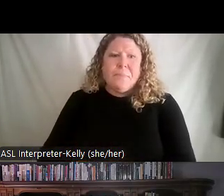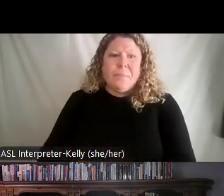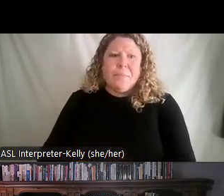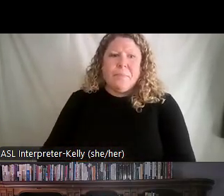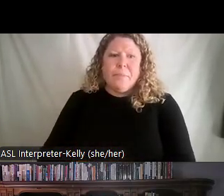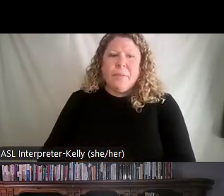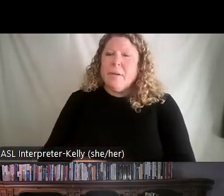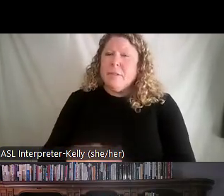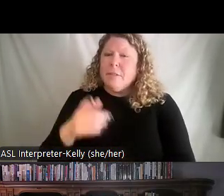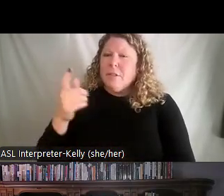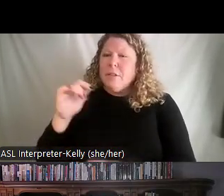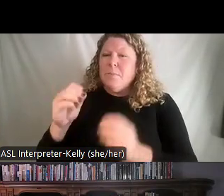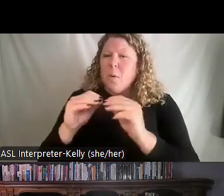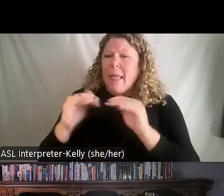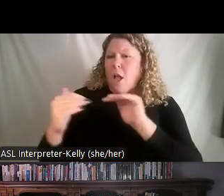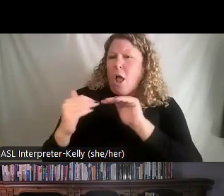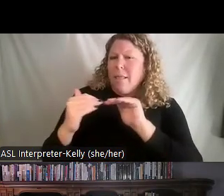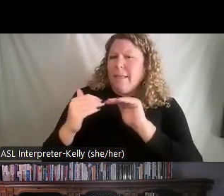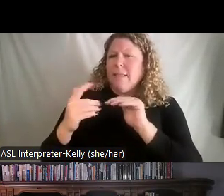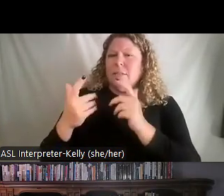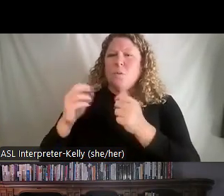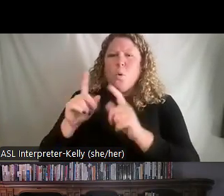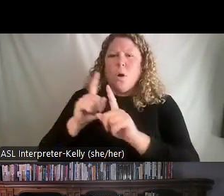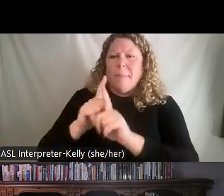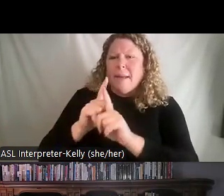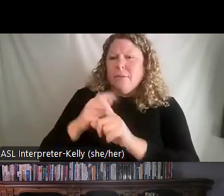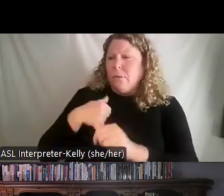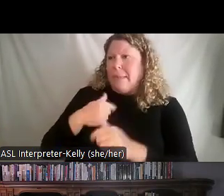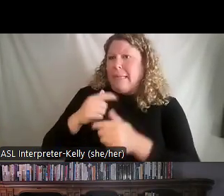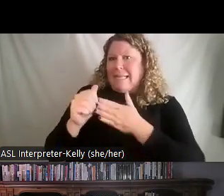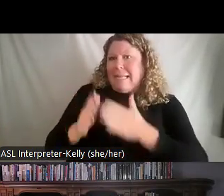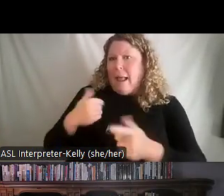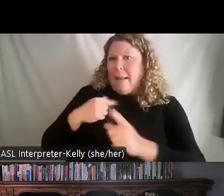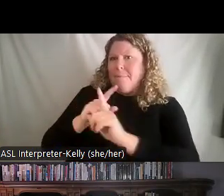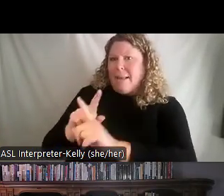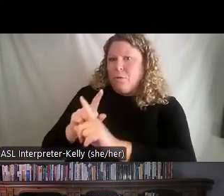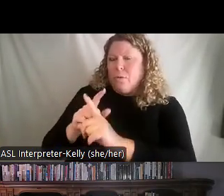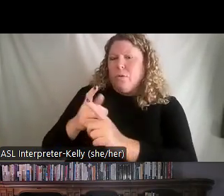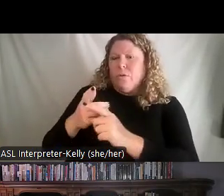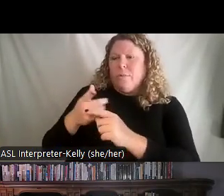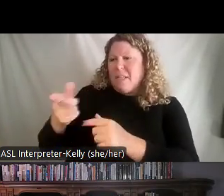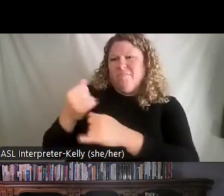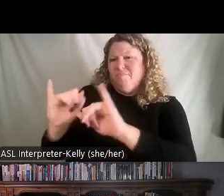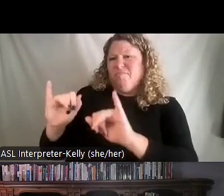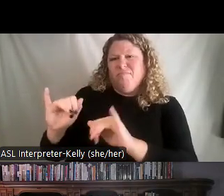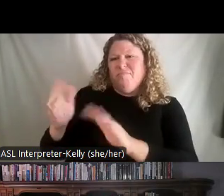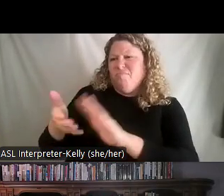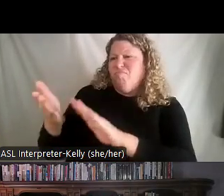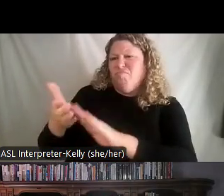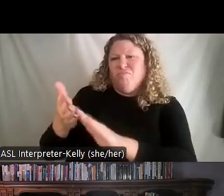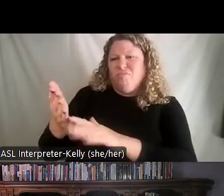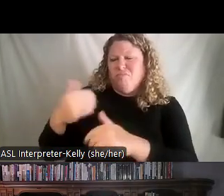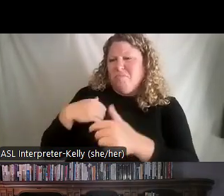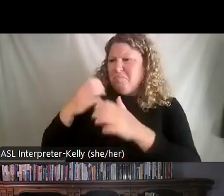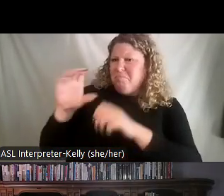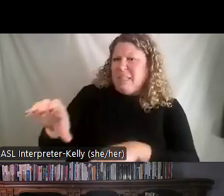more of a mentor or even a colleague, right? They acknowledge their contributions, they're autonomous, and they give them the authority and the trust,